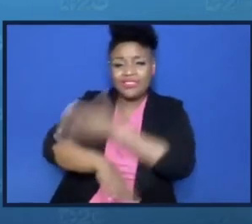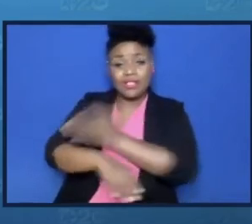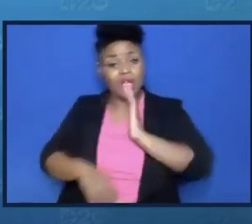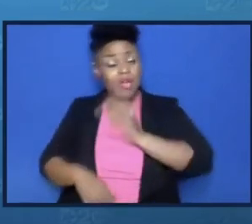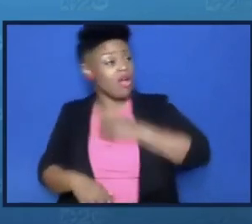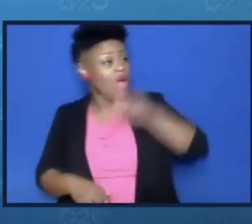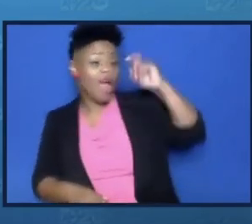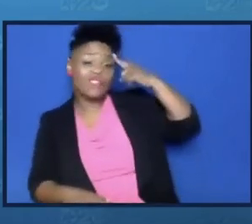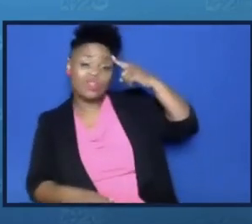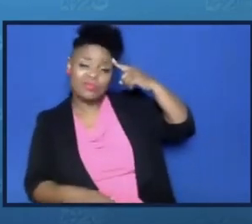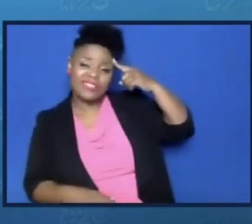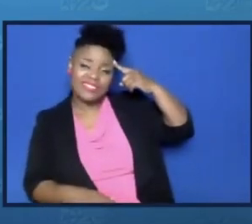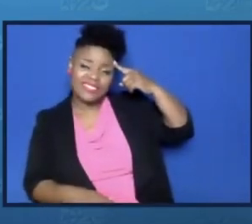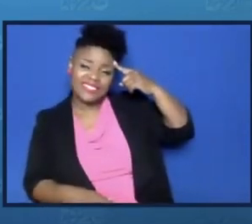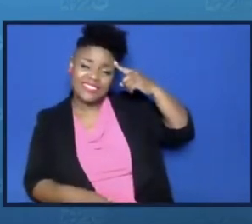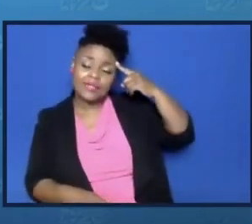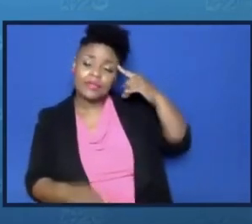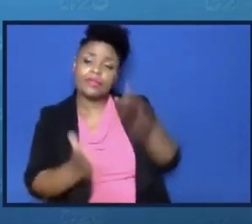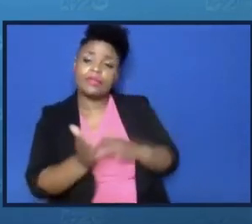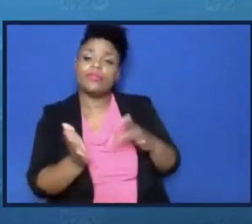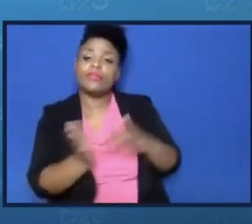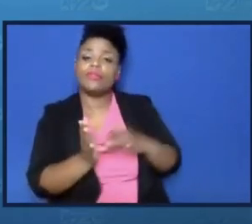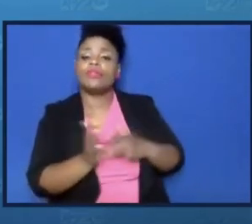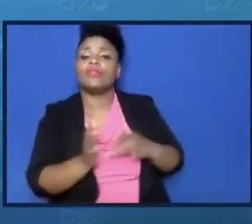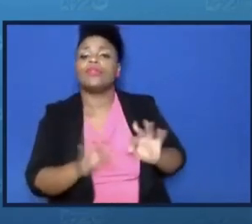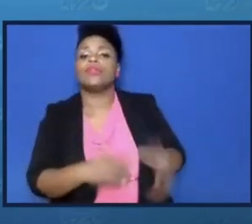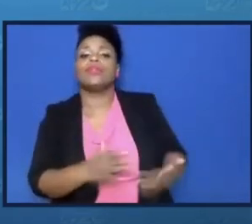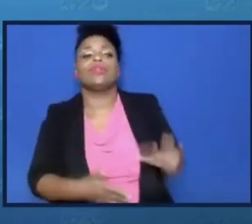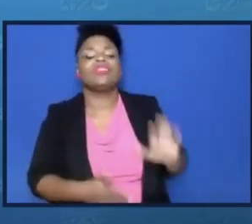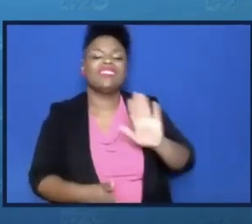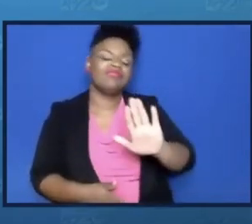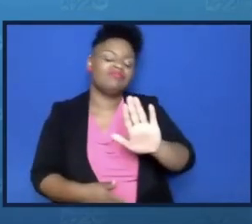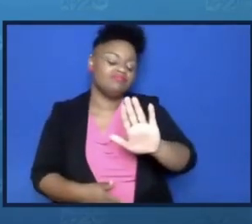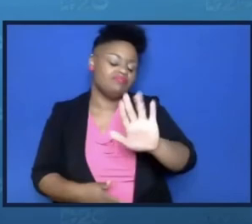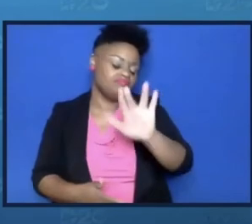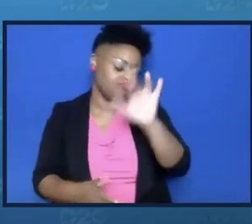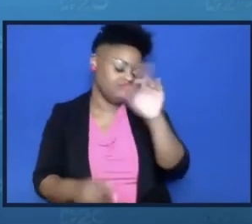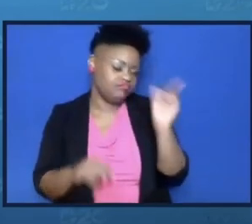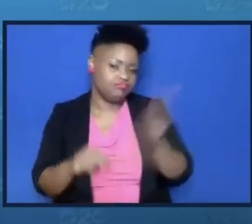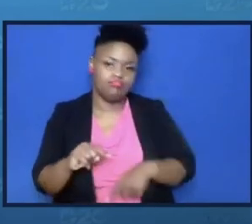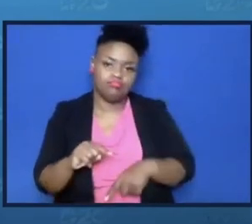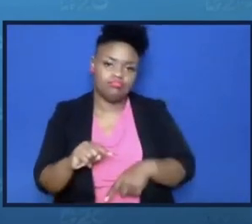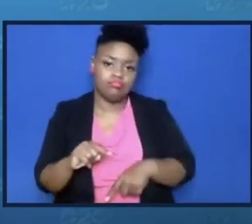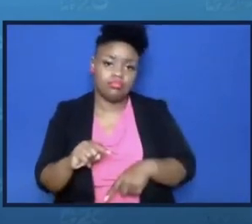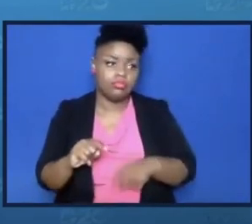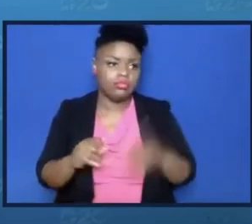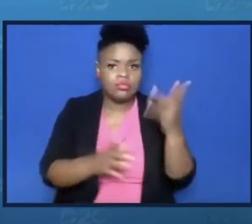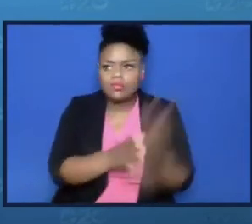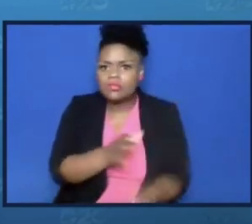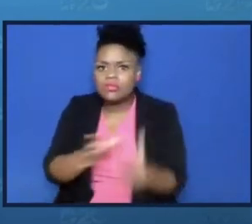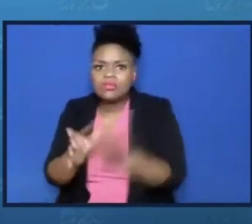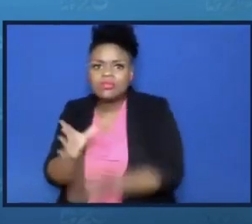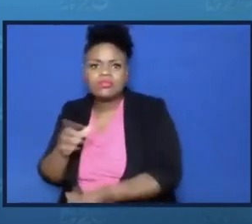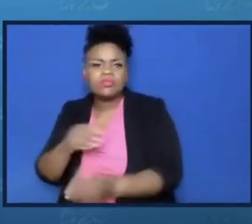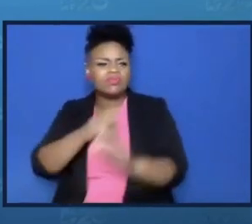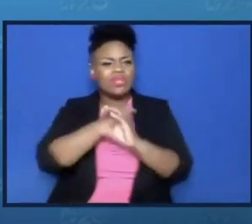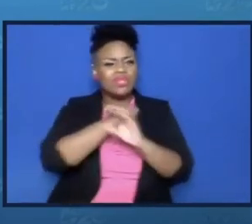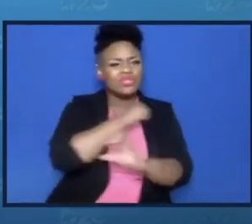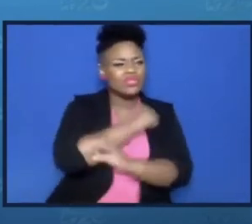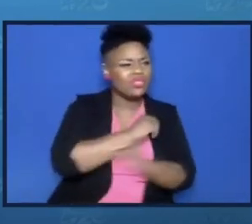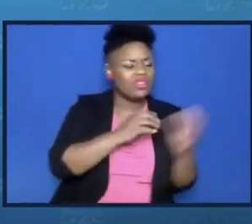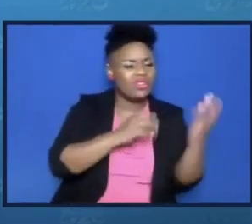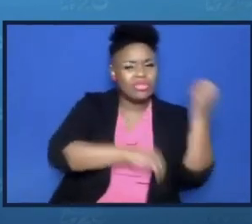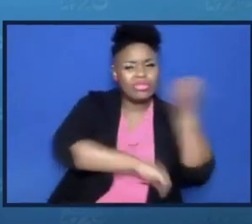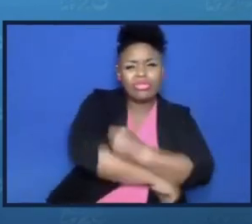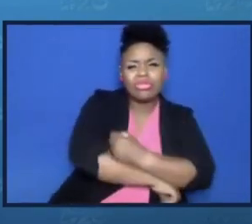now as people are dying, as our land is abused, as our Constitution is under attack. We must work for